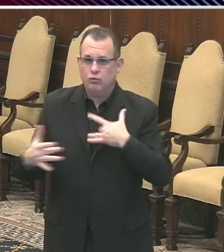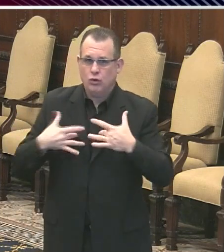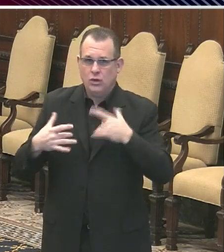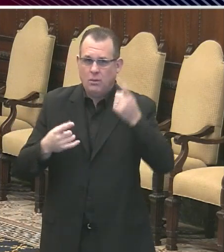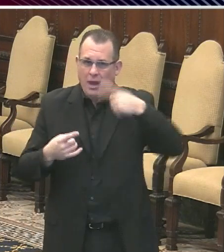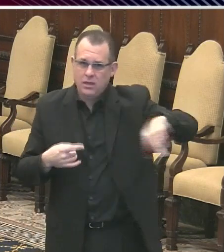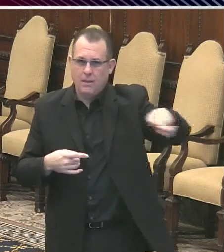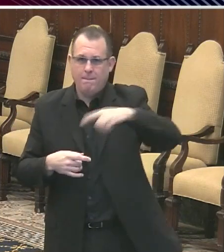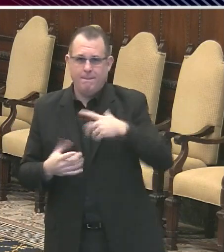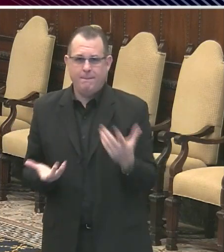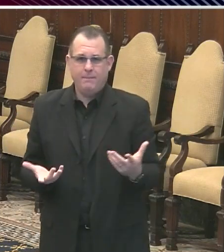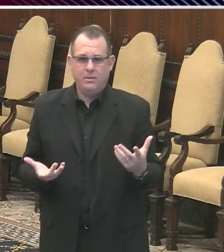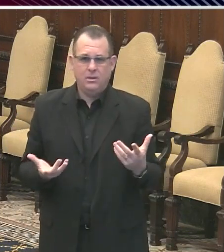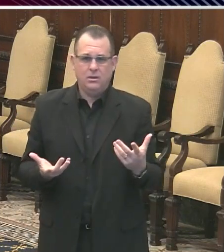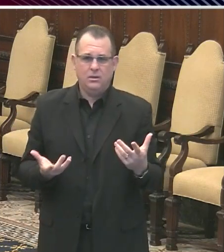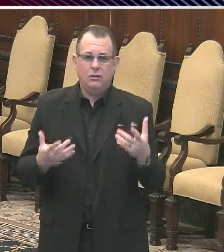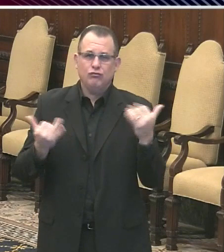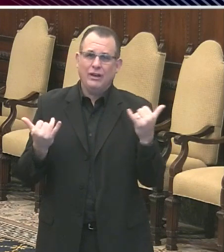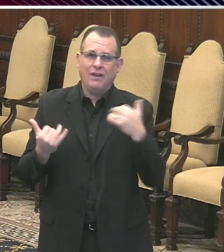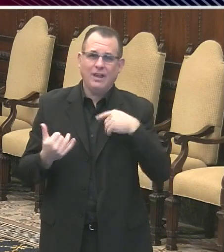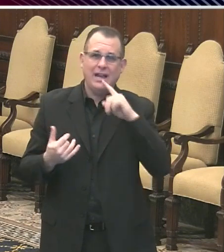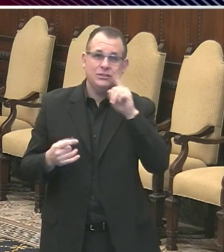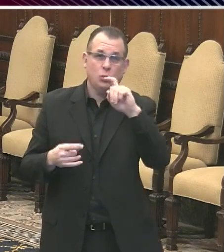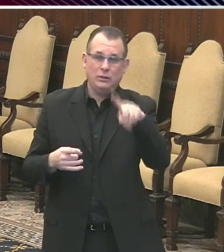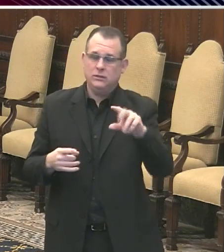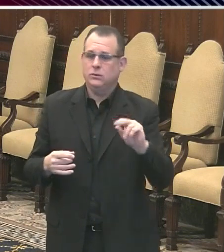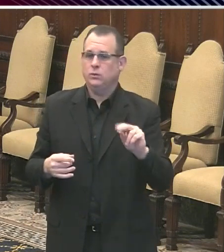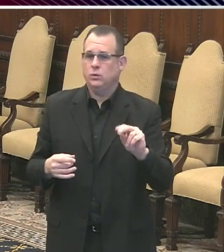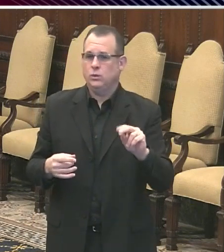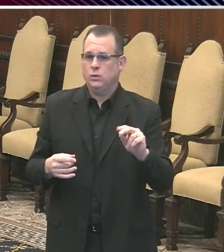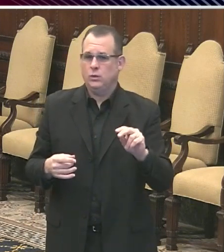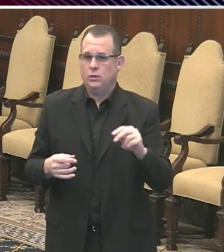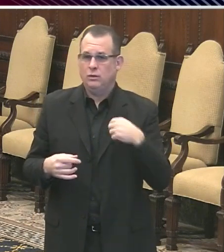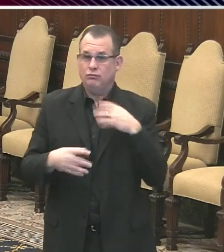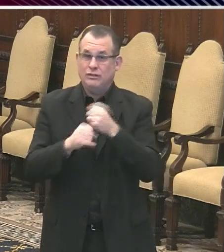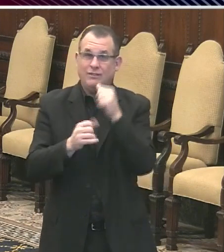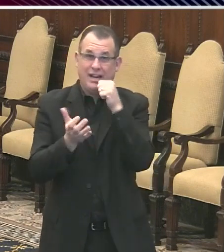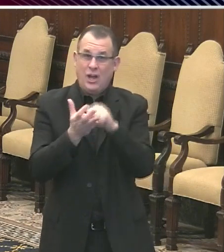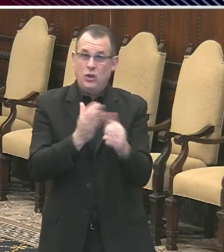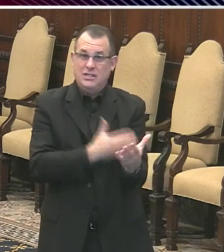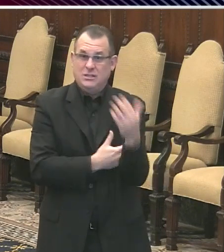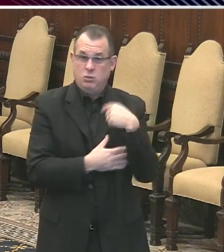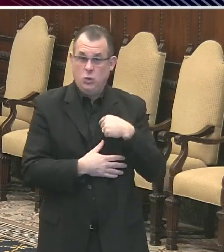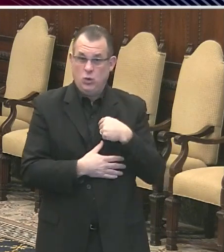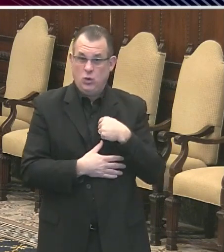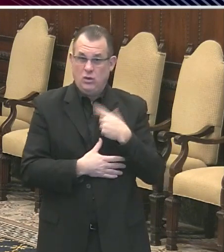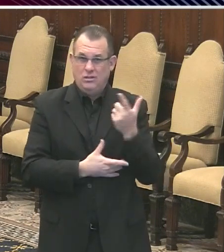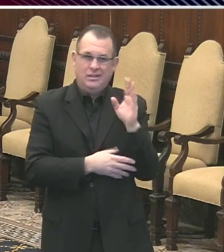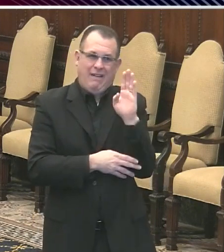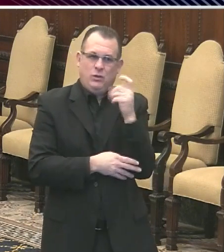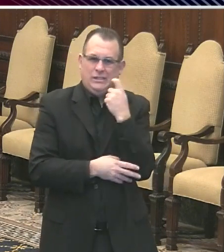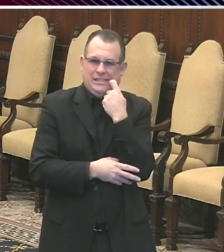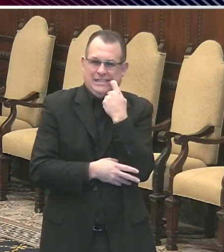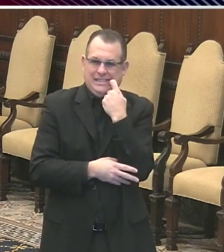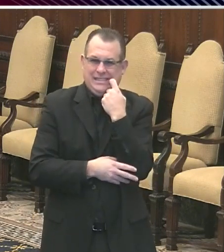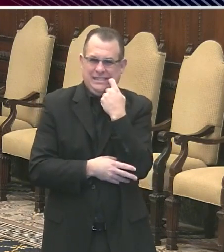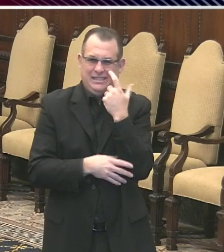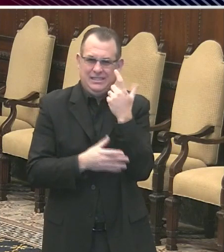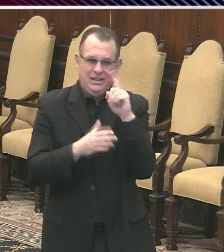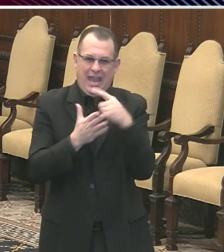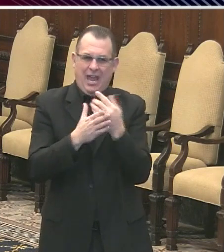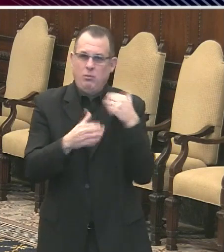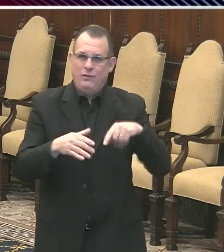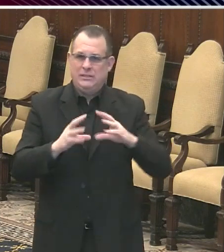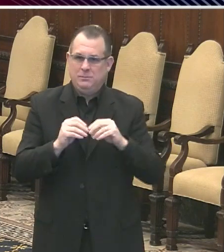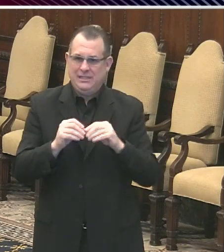answer to your question at this moment. This letter just came out this morning or early this afternoon, just an hour or so before the press conference, so